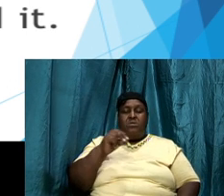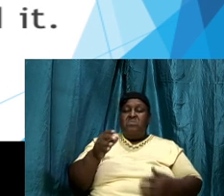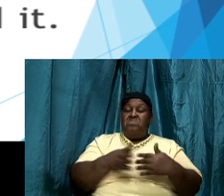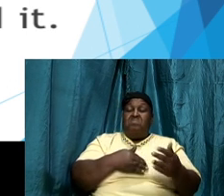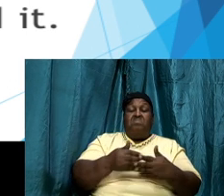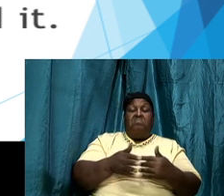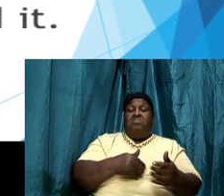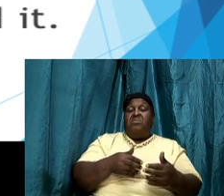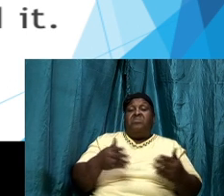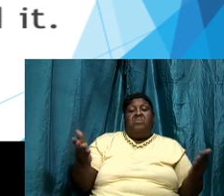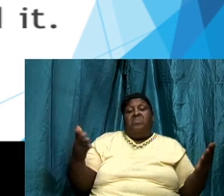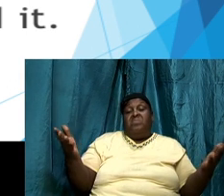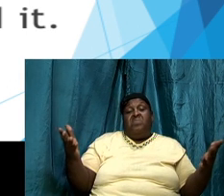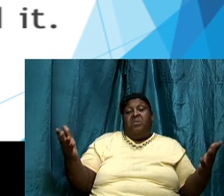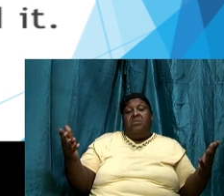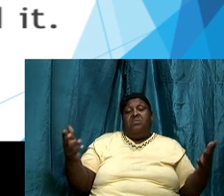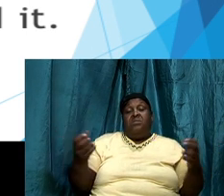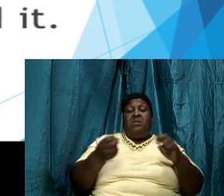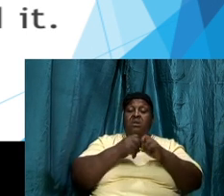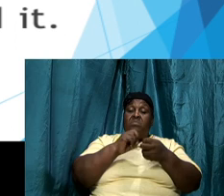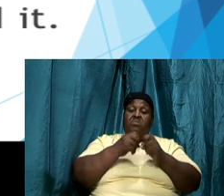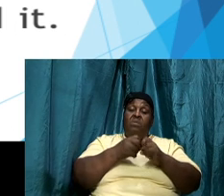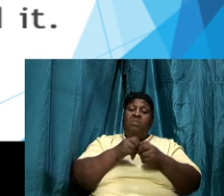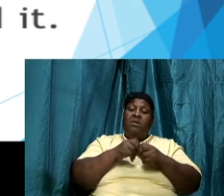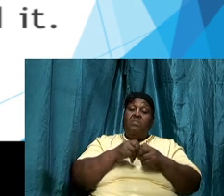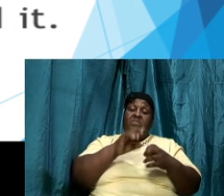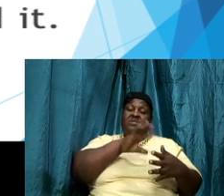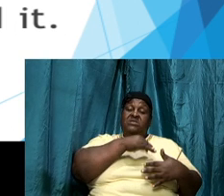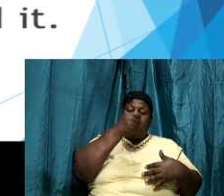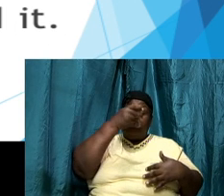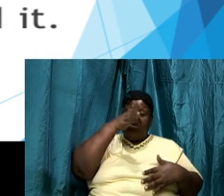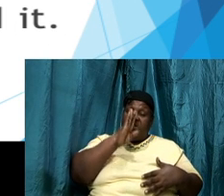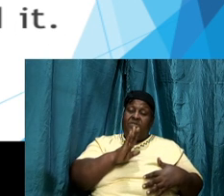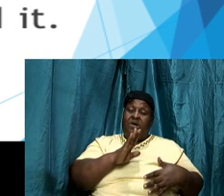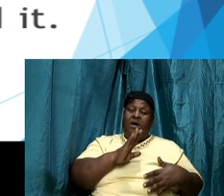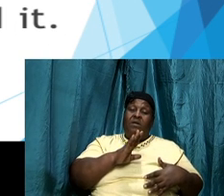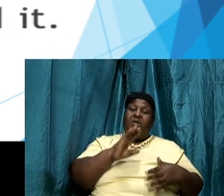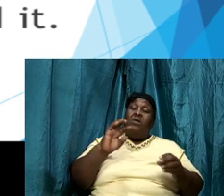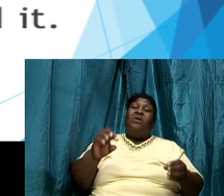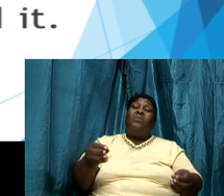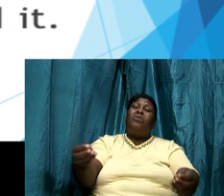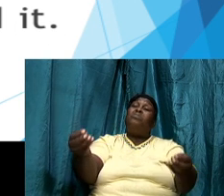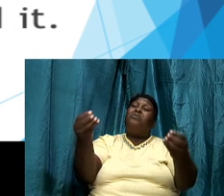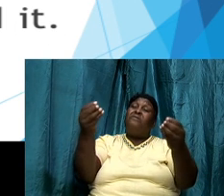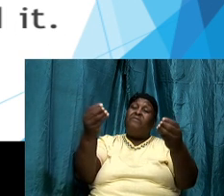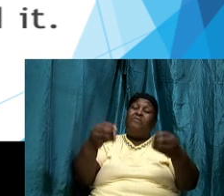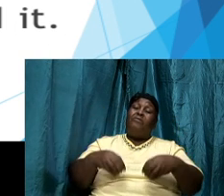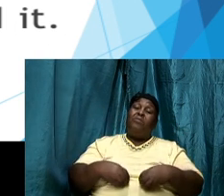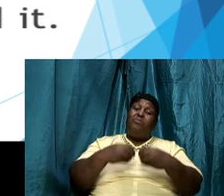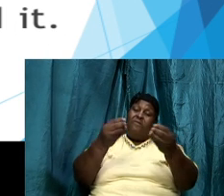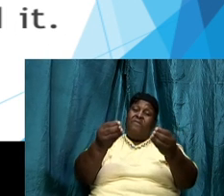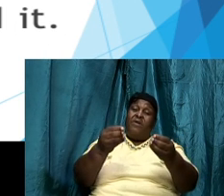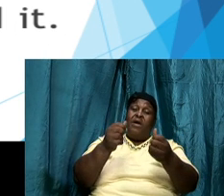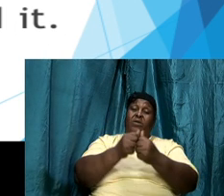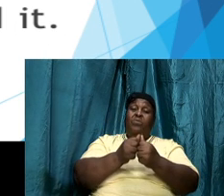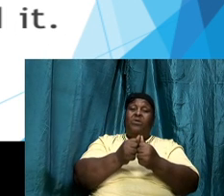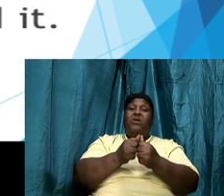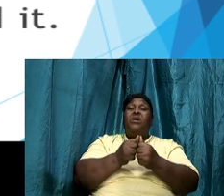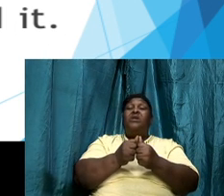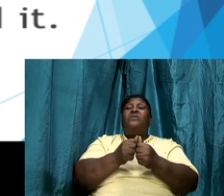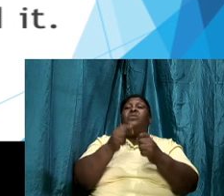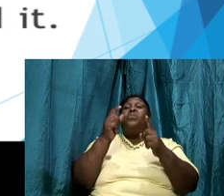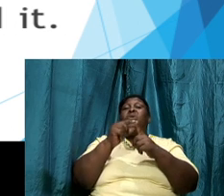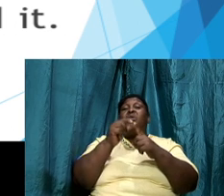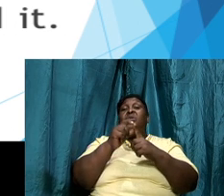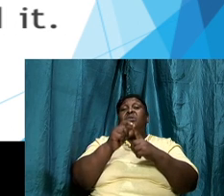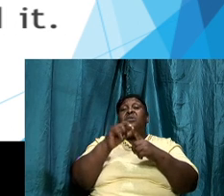the spirit of God will provide us with the exact word that we